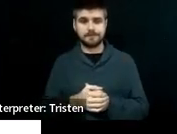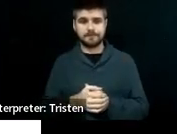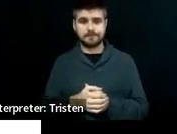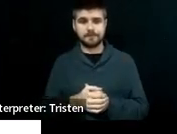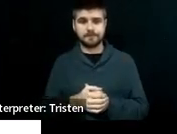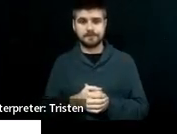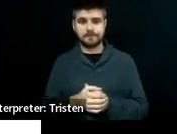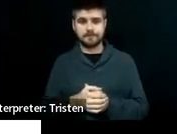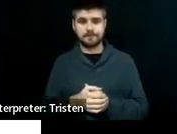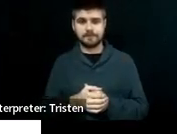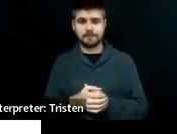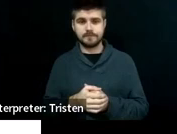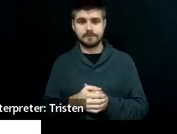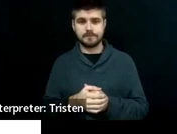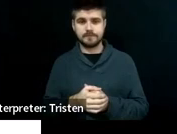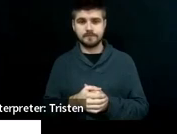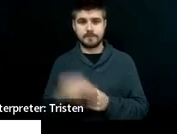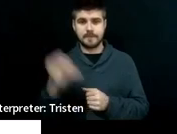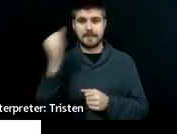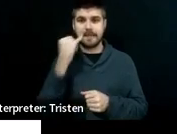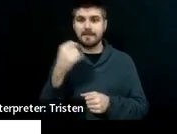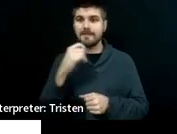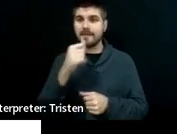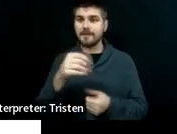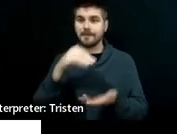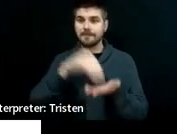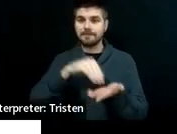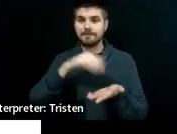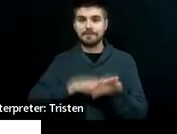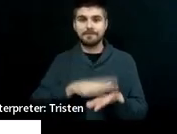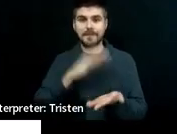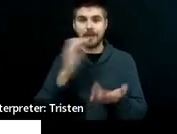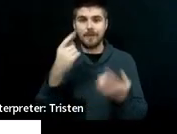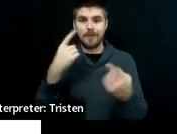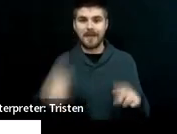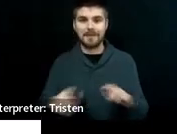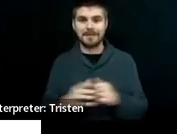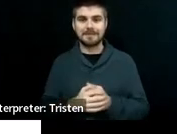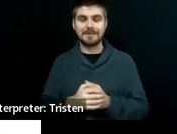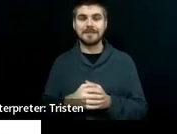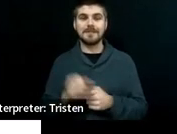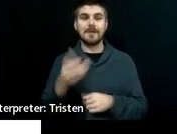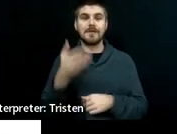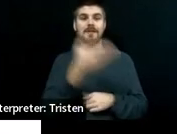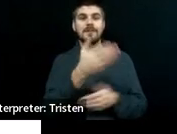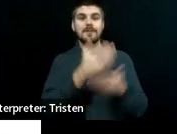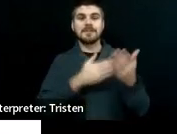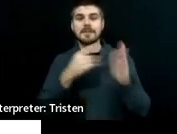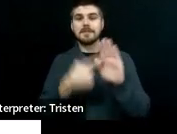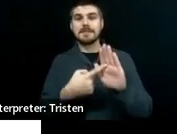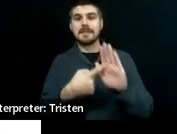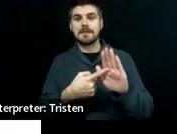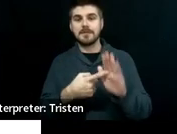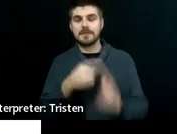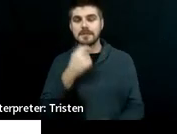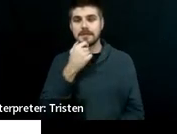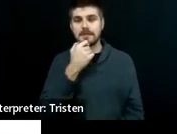All right. And if I don't write it down, it won't happen. Okay. So here are some examples of